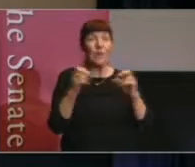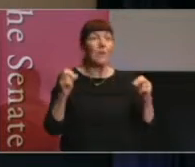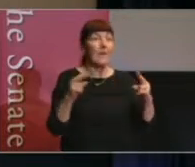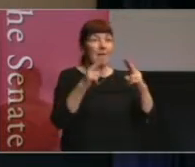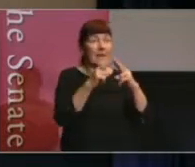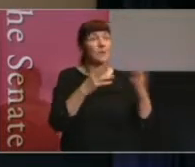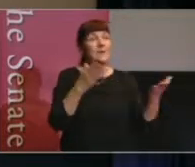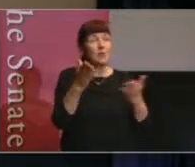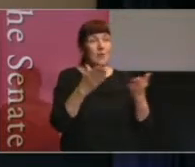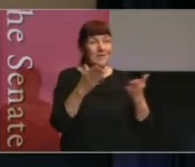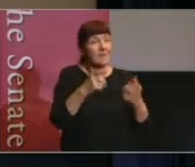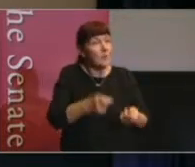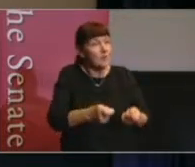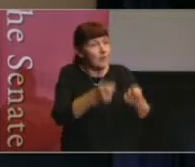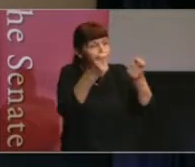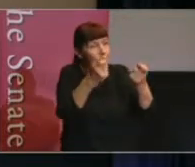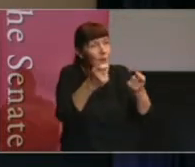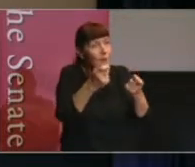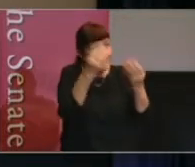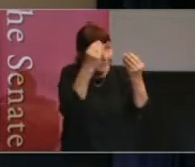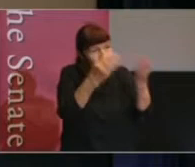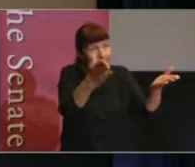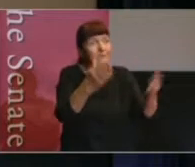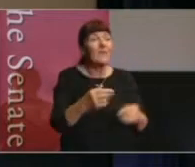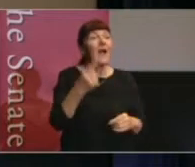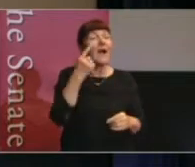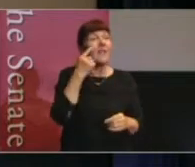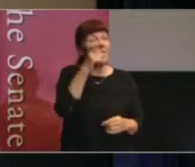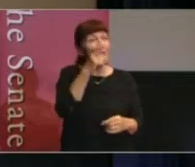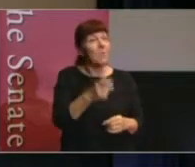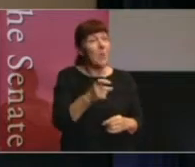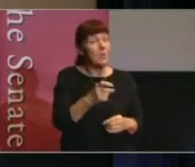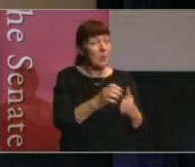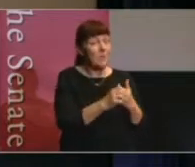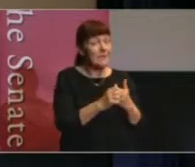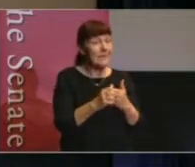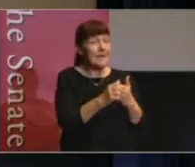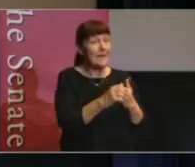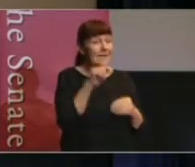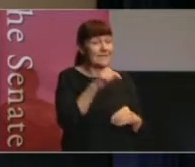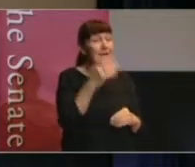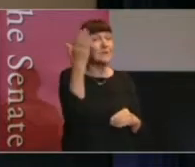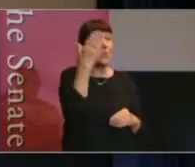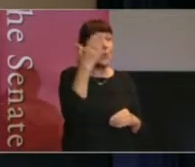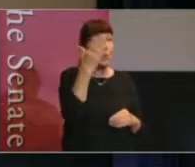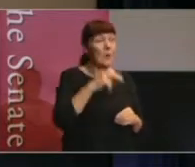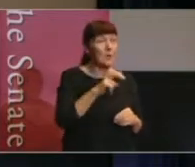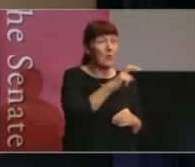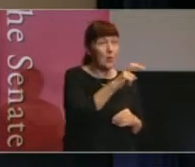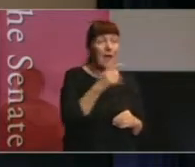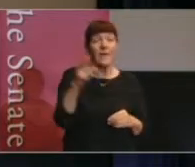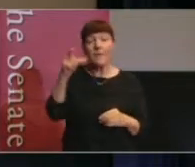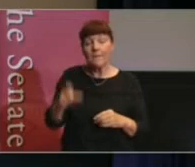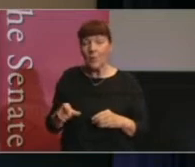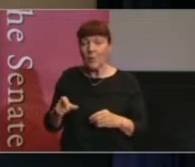your attention. Because I think the person that's leading the school tour and the person who's working in the library on the Bill's Digest and